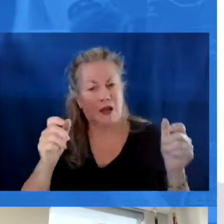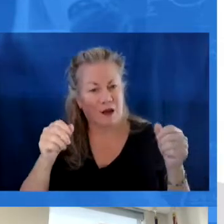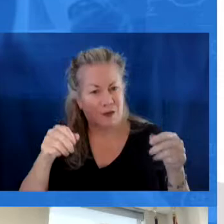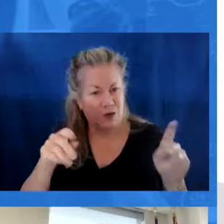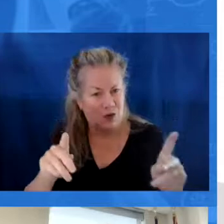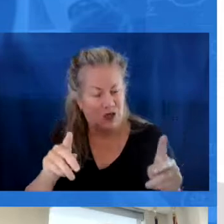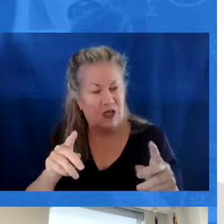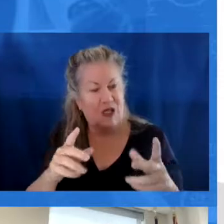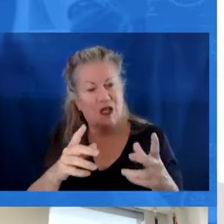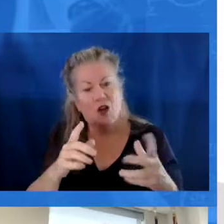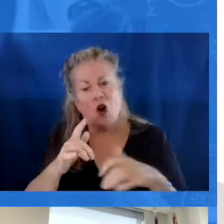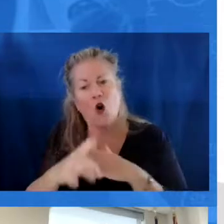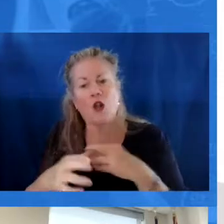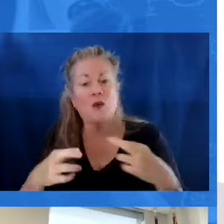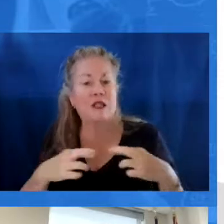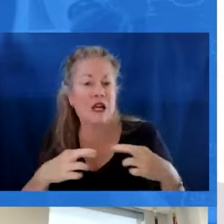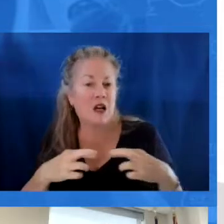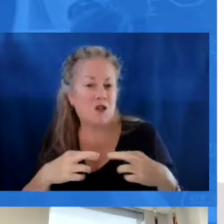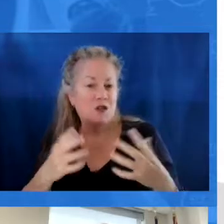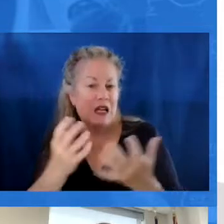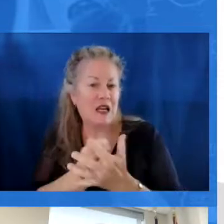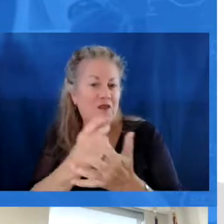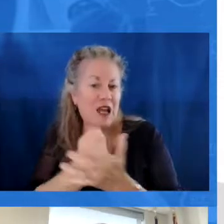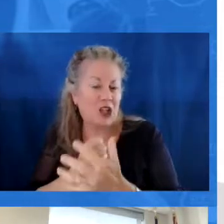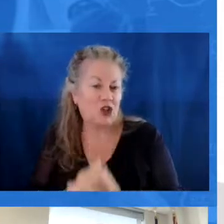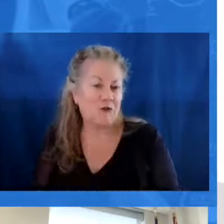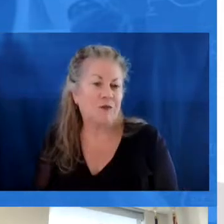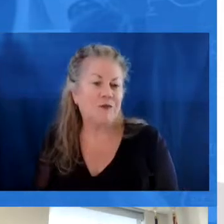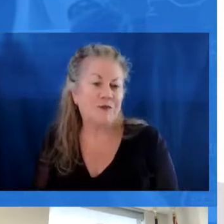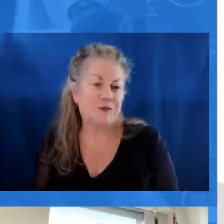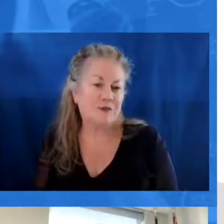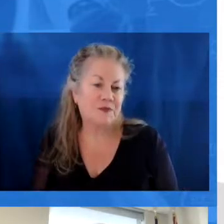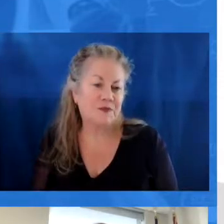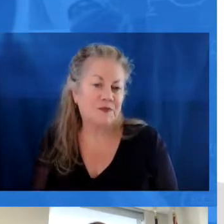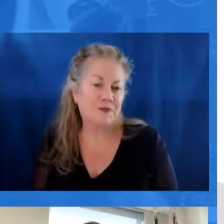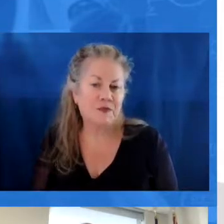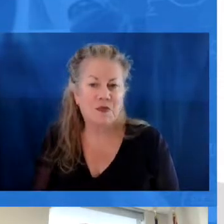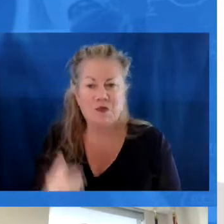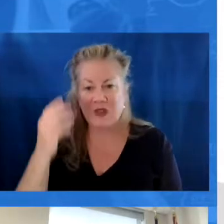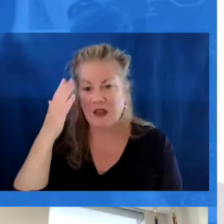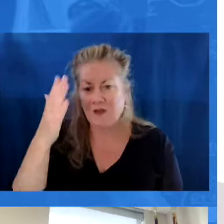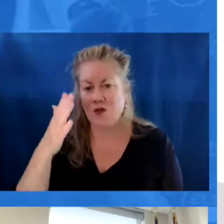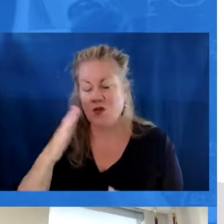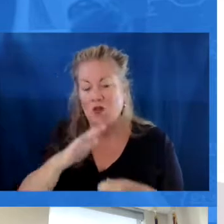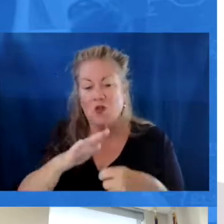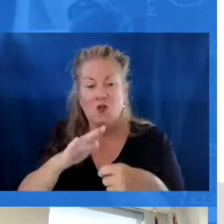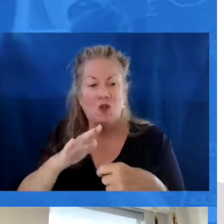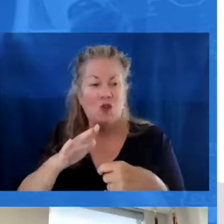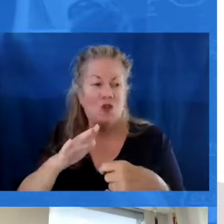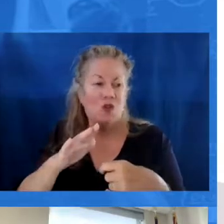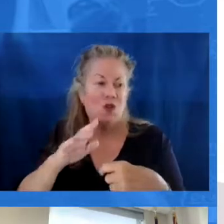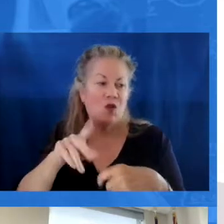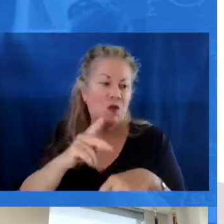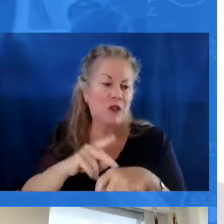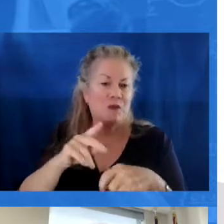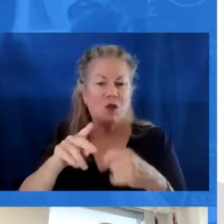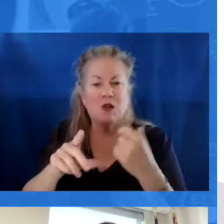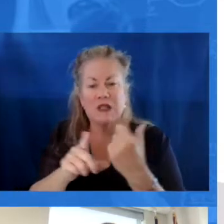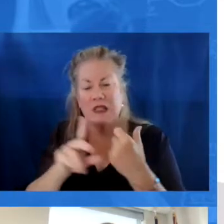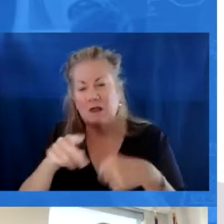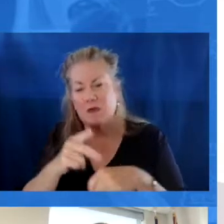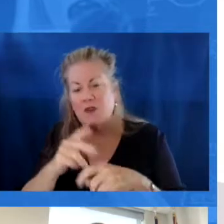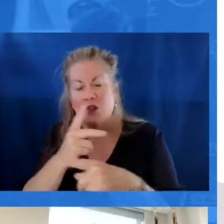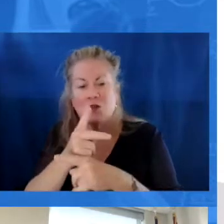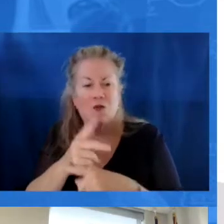opportunity. And we've got a number of early retirees who are also taking advantage of this. Some future areas are principals, assistant principals,